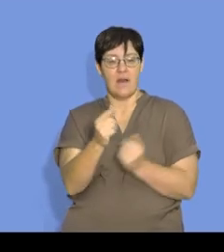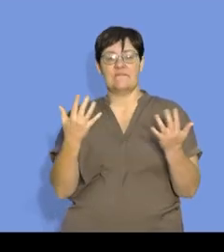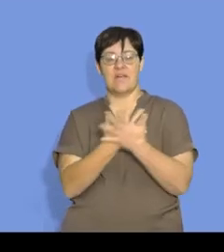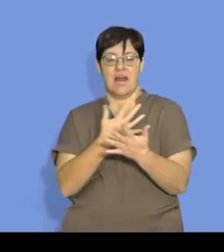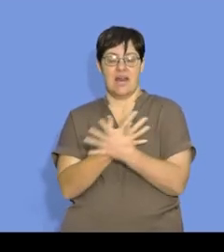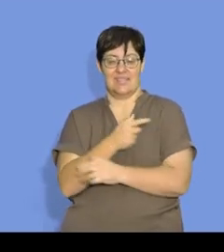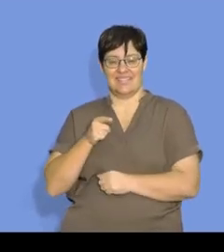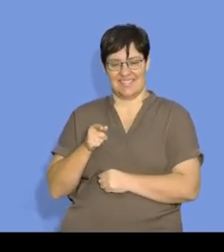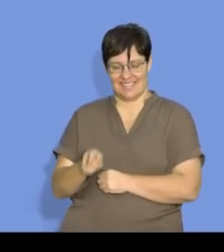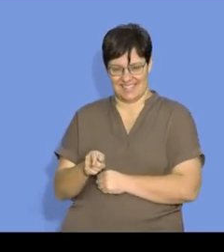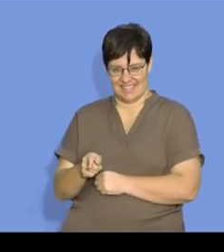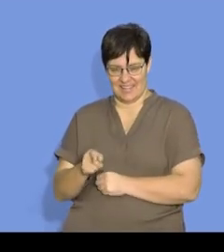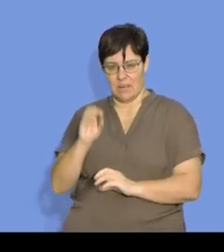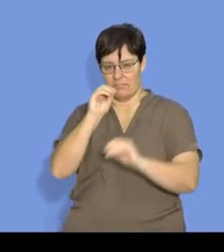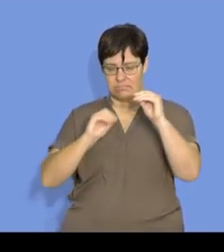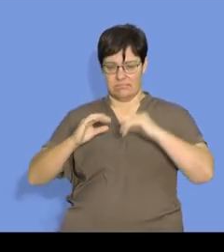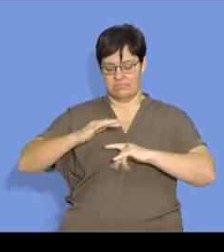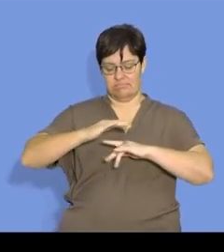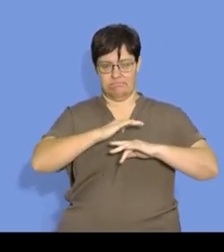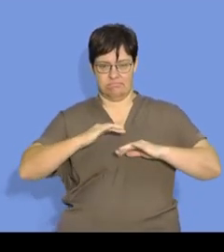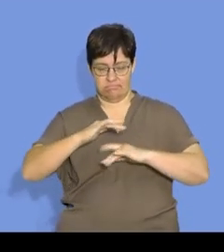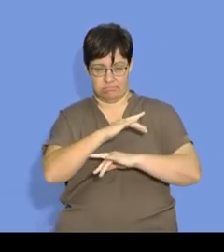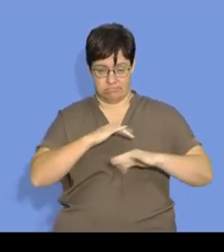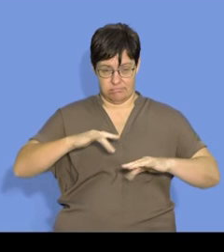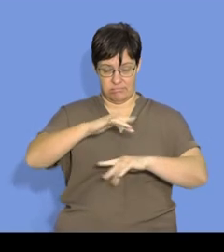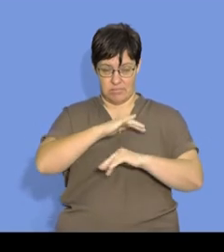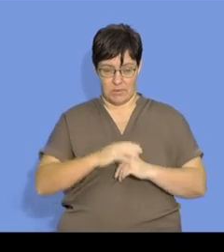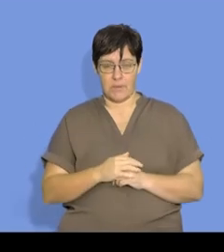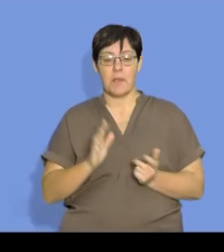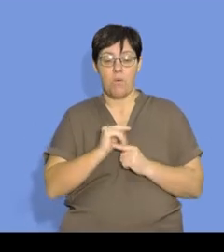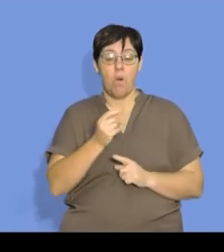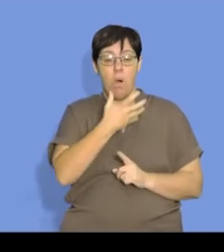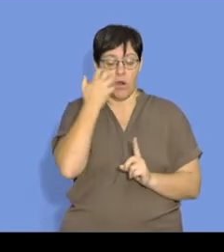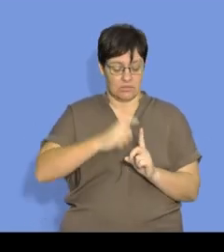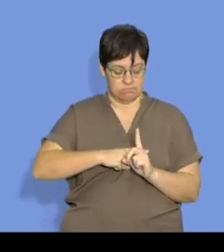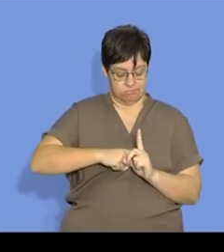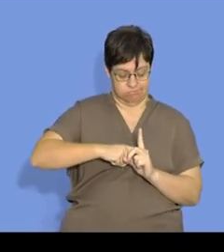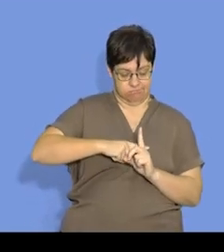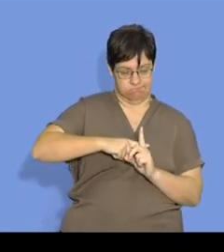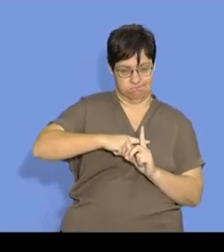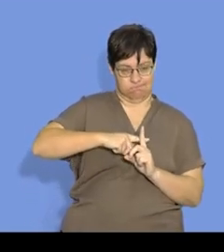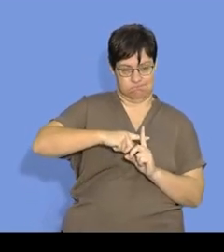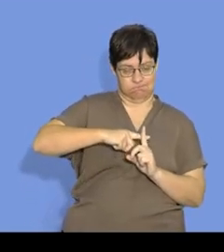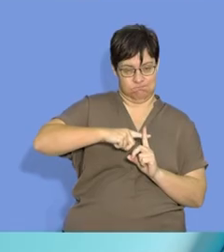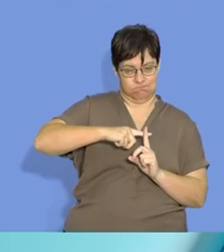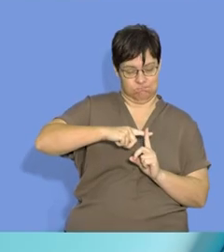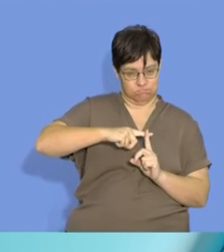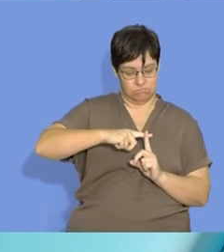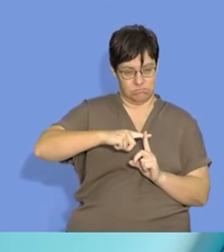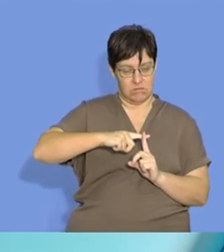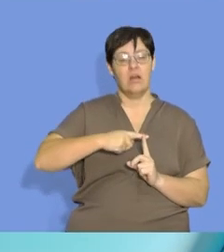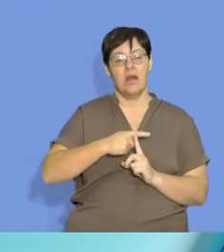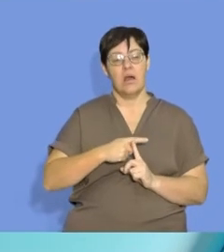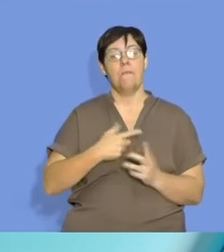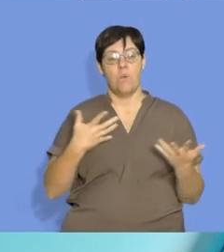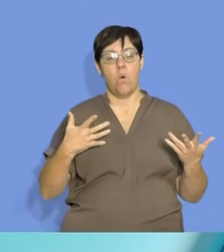of our particles. When we have hotter temperature or higher temperatures, we will have